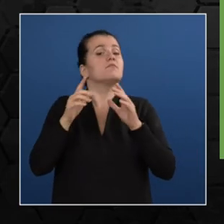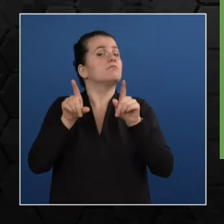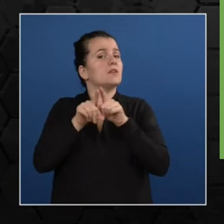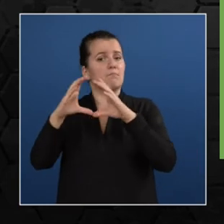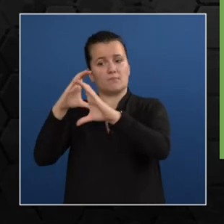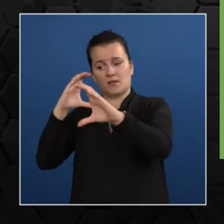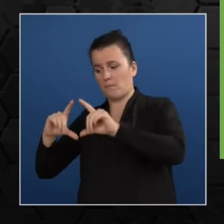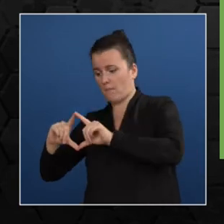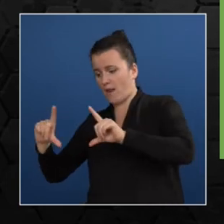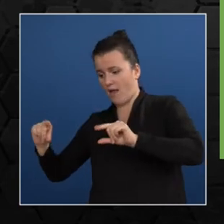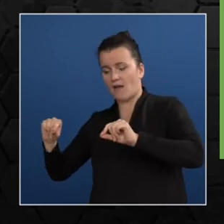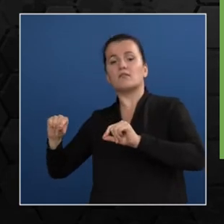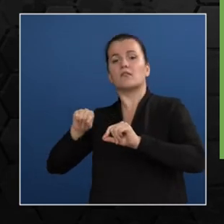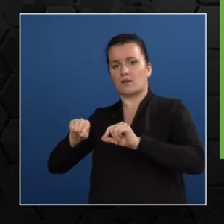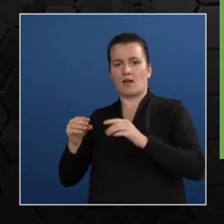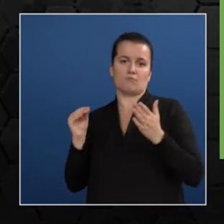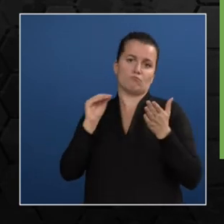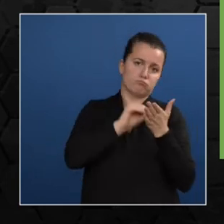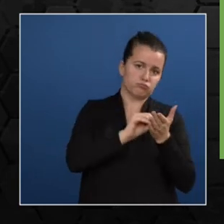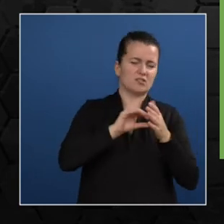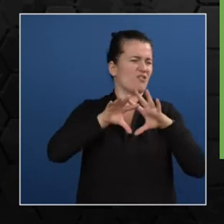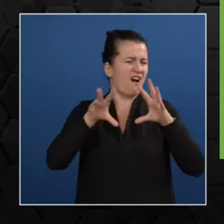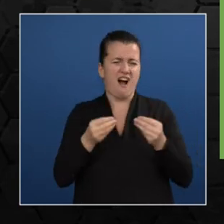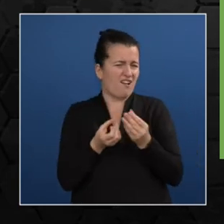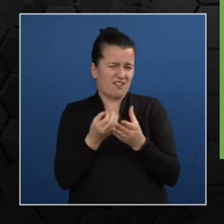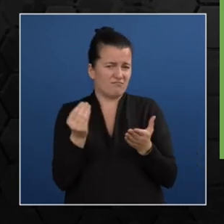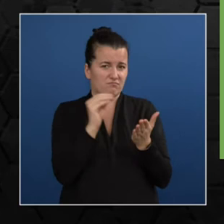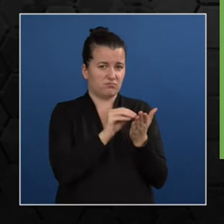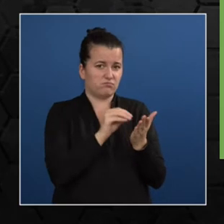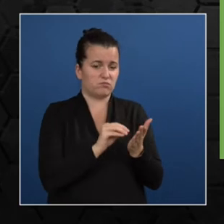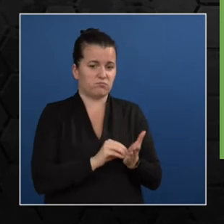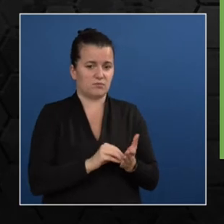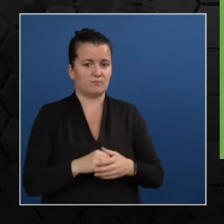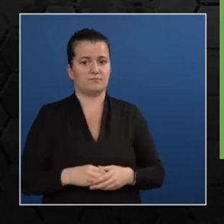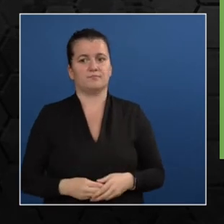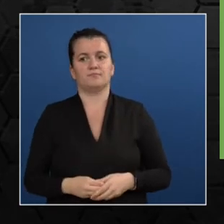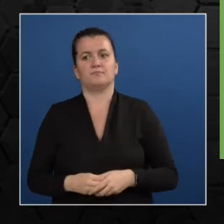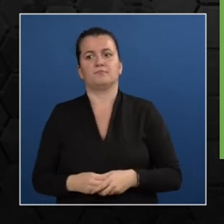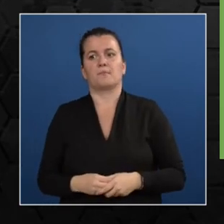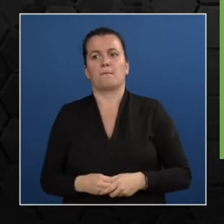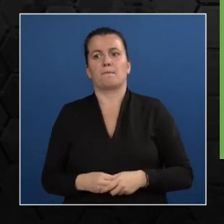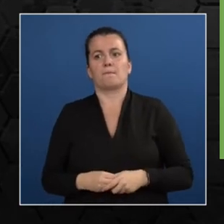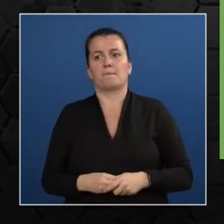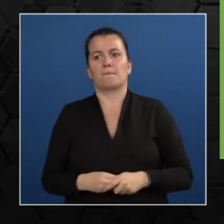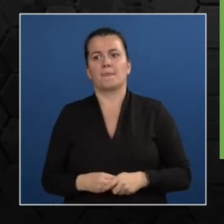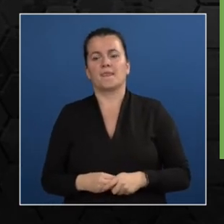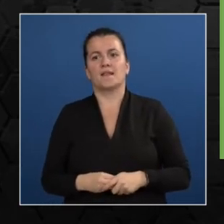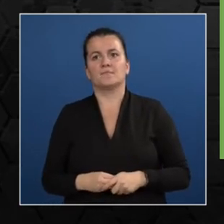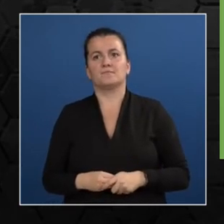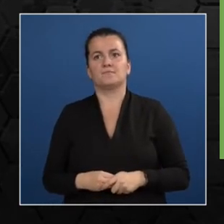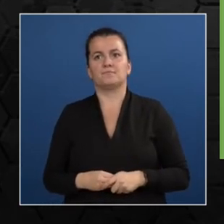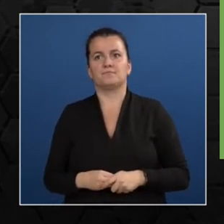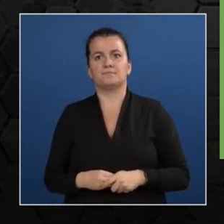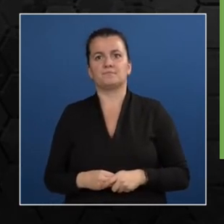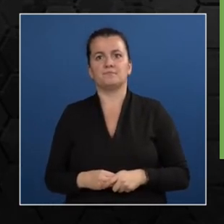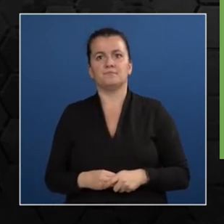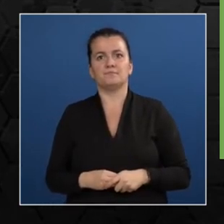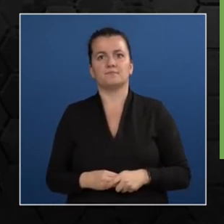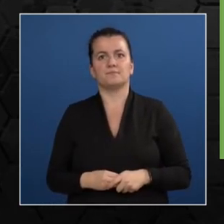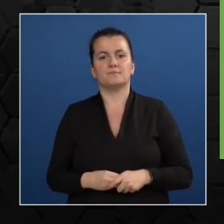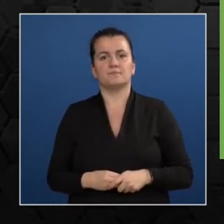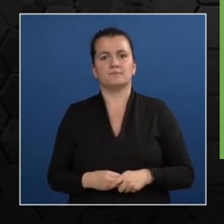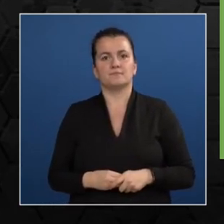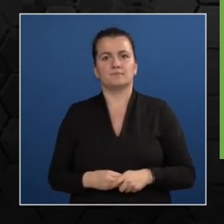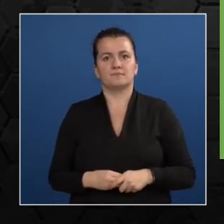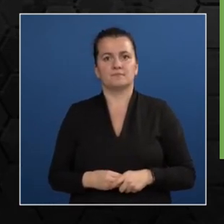Now we are going to take a look at the second problem caused by public transportation system and that is that public transportation systems usually